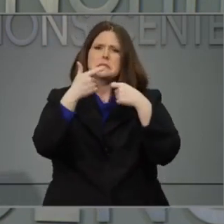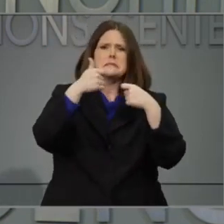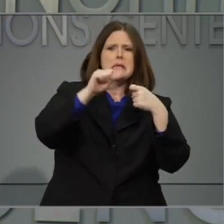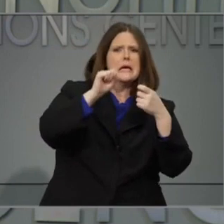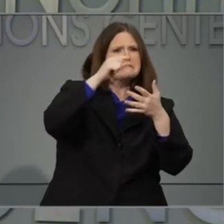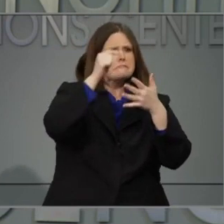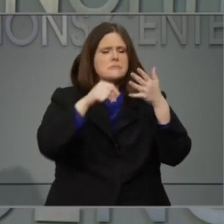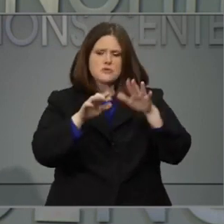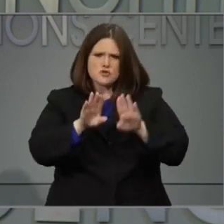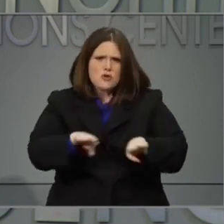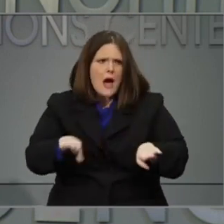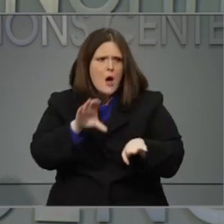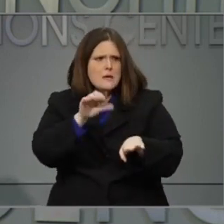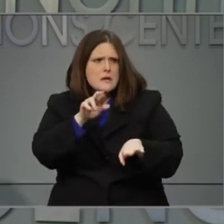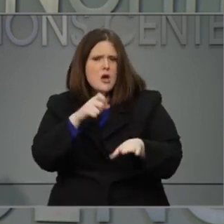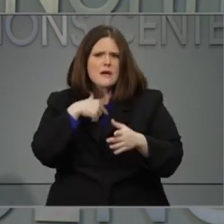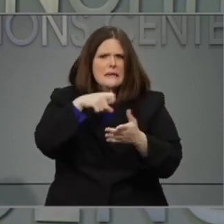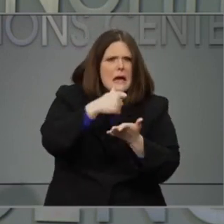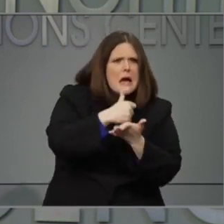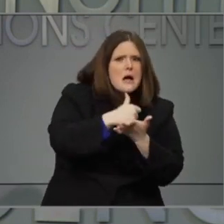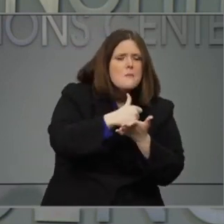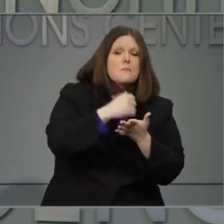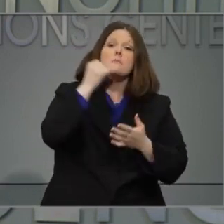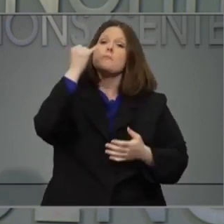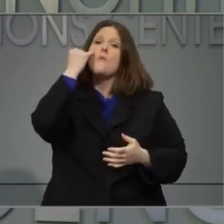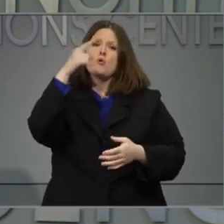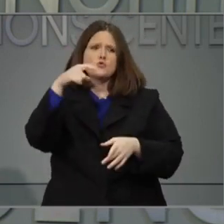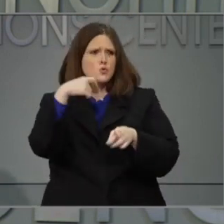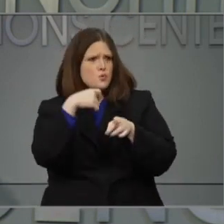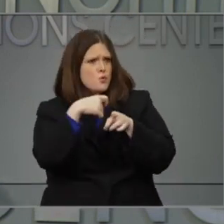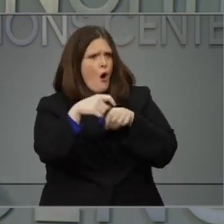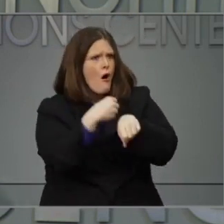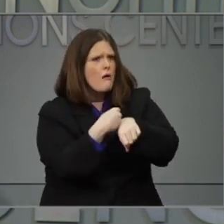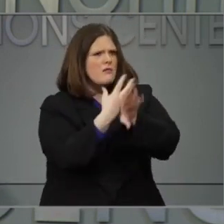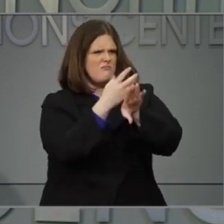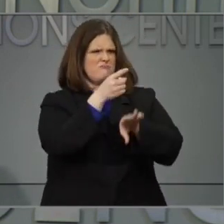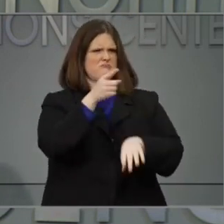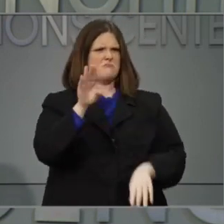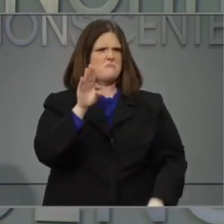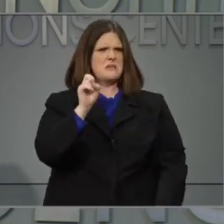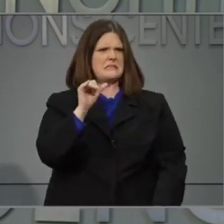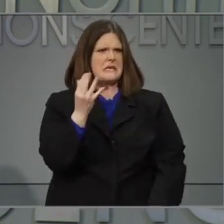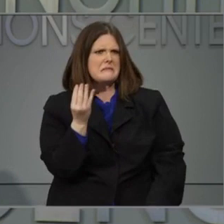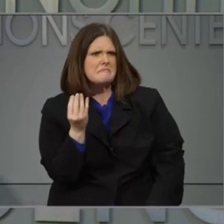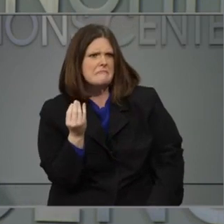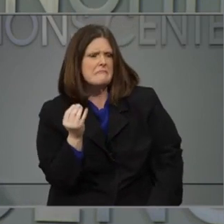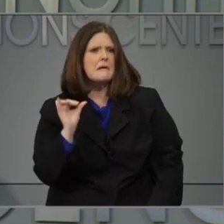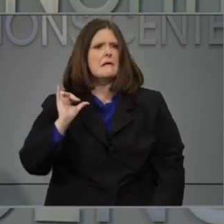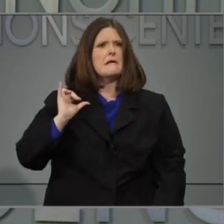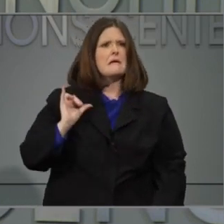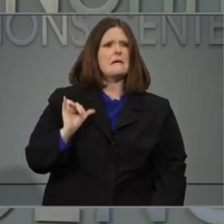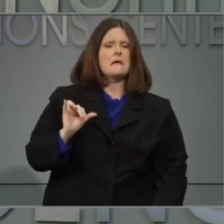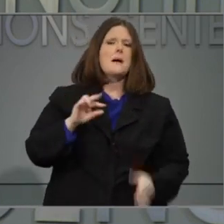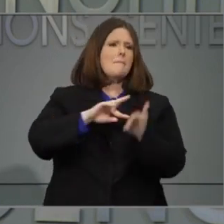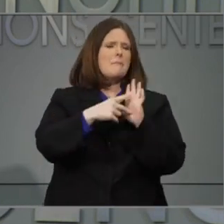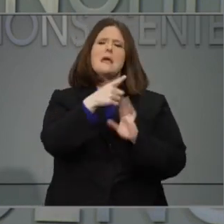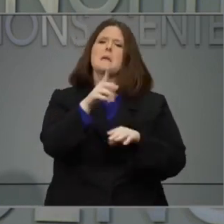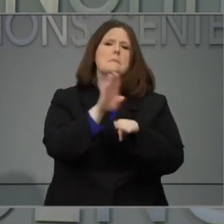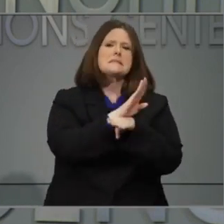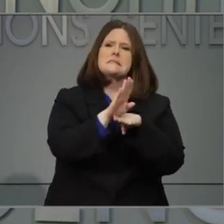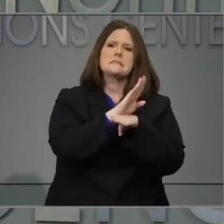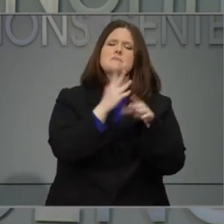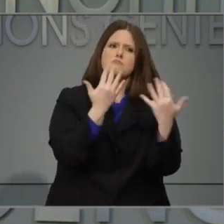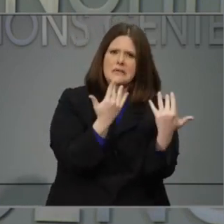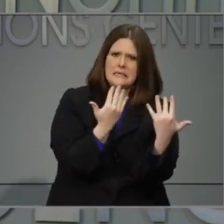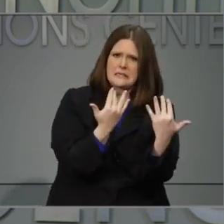needs. If you call and get a busy signal, it means that all lines are tied up and with other callers. Simply